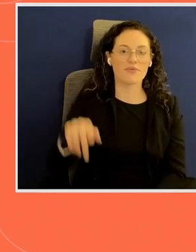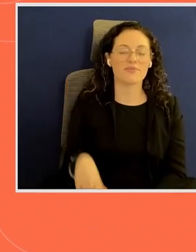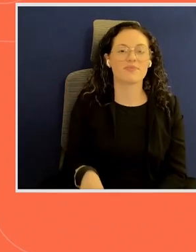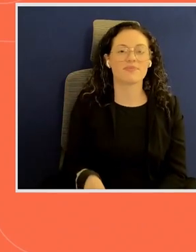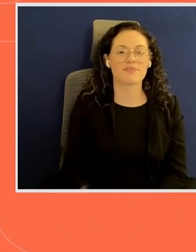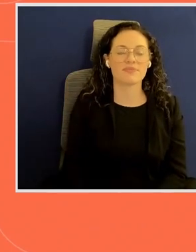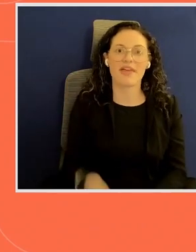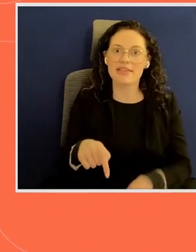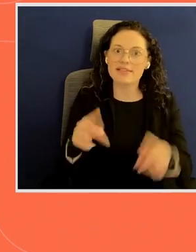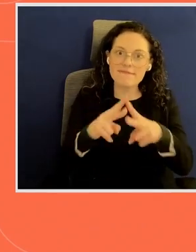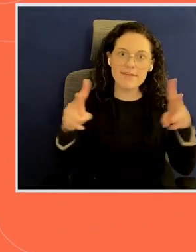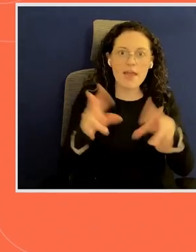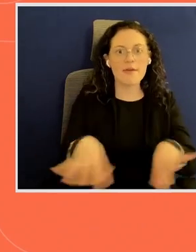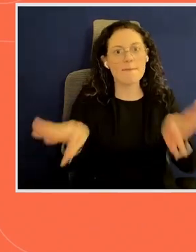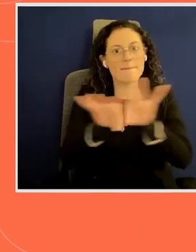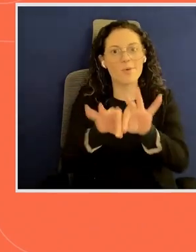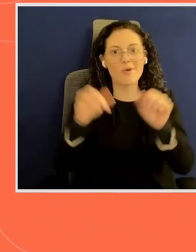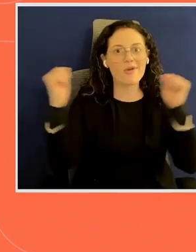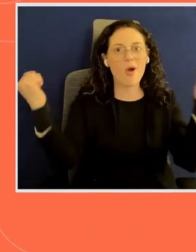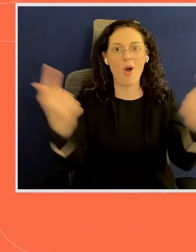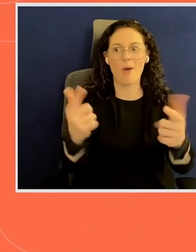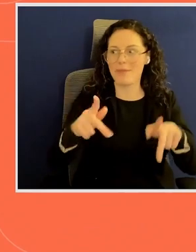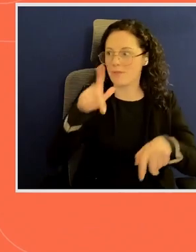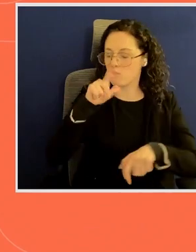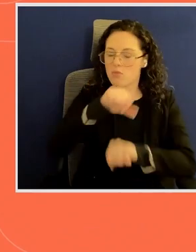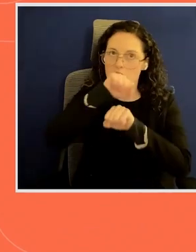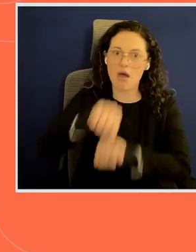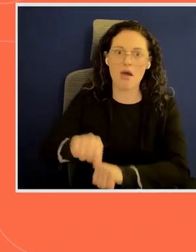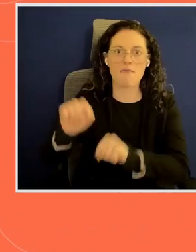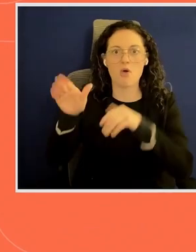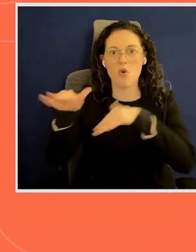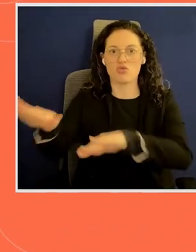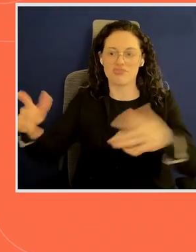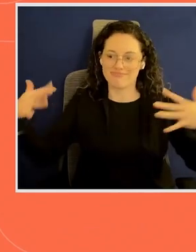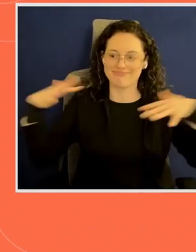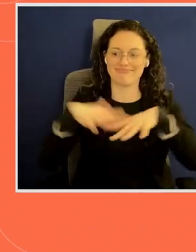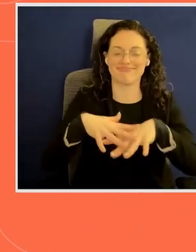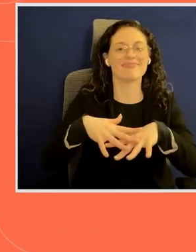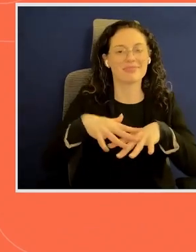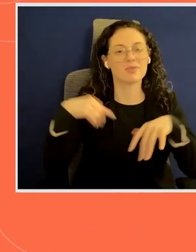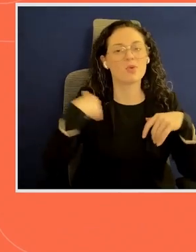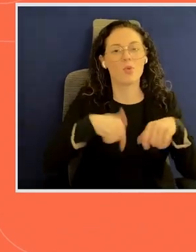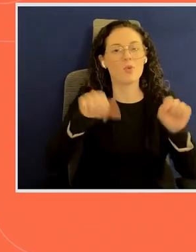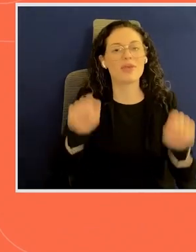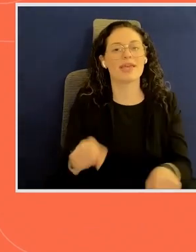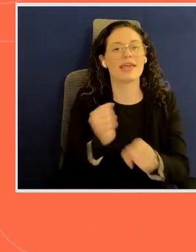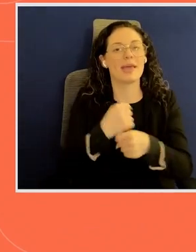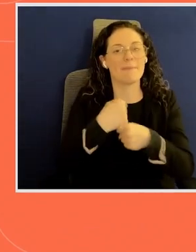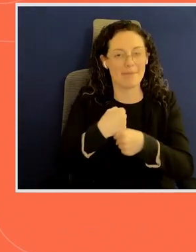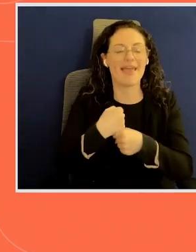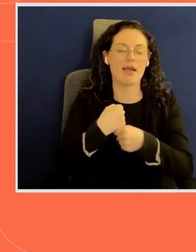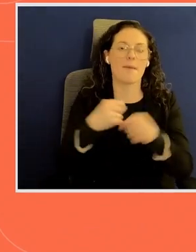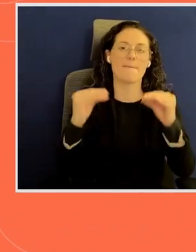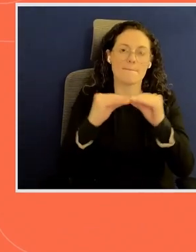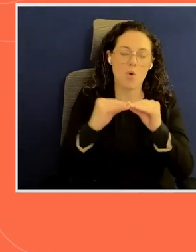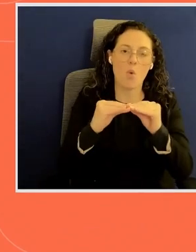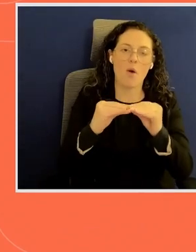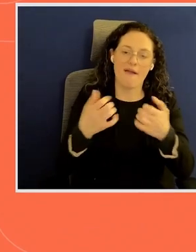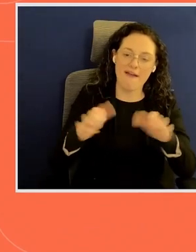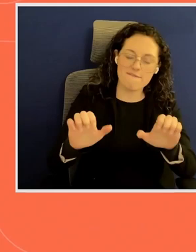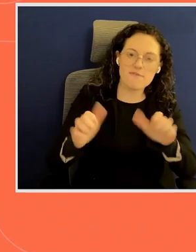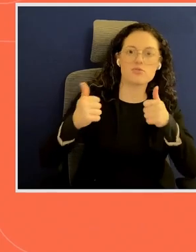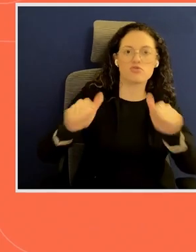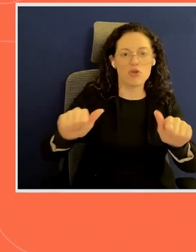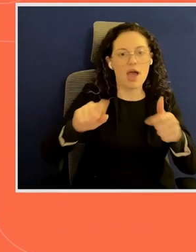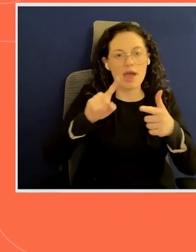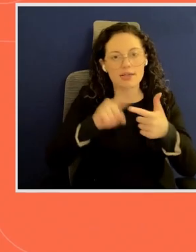ocean lovers community because together we can make conservation back home to the people who need it the most.